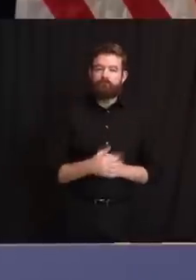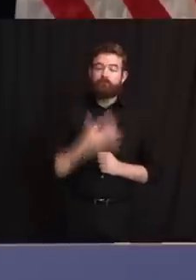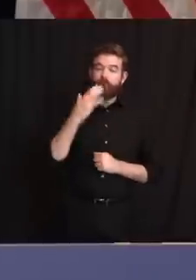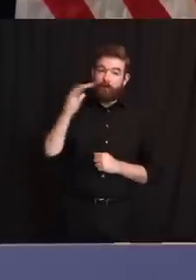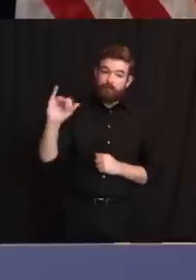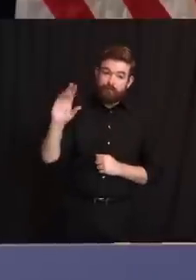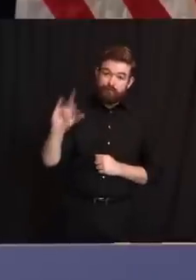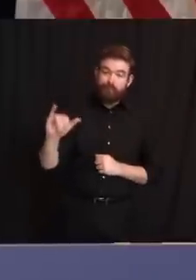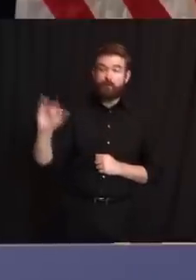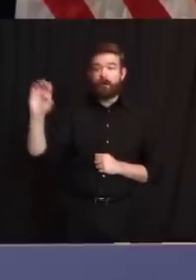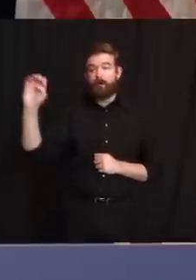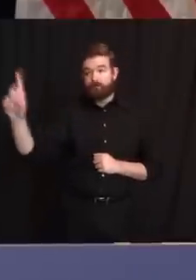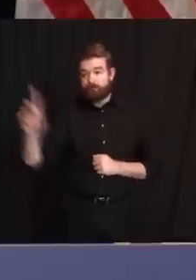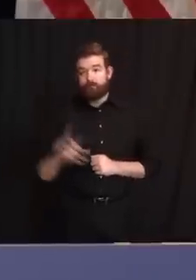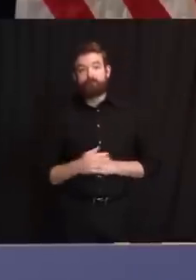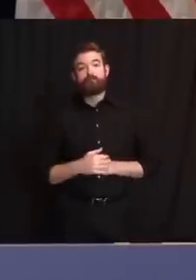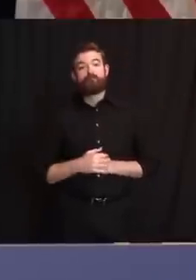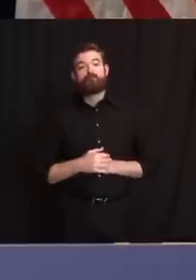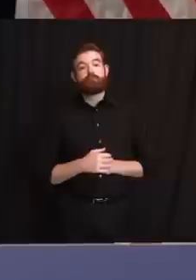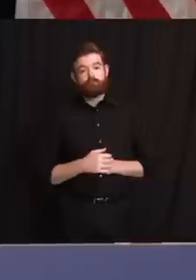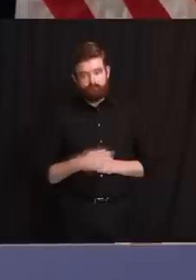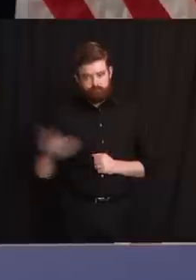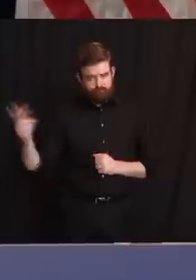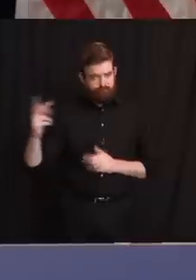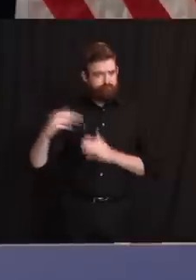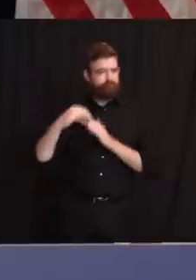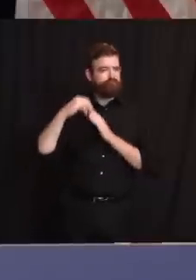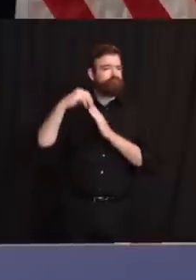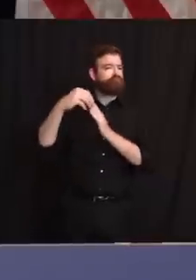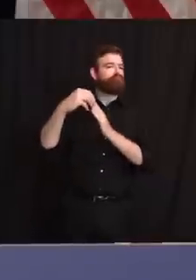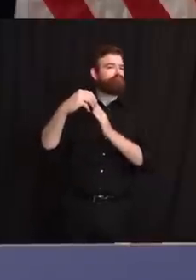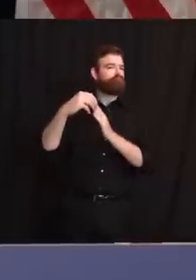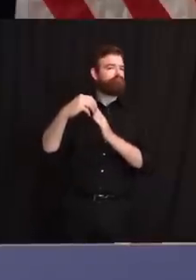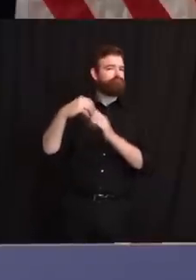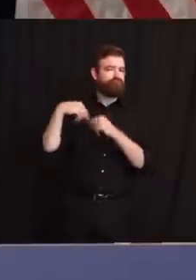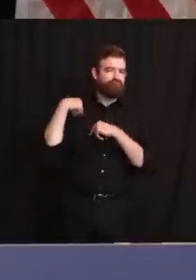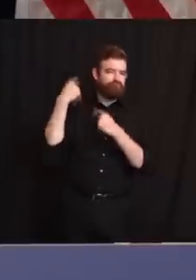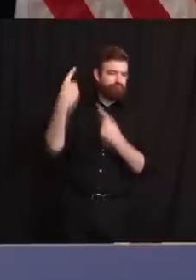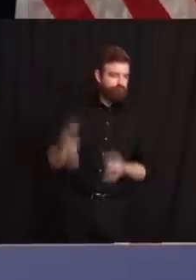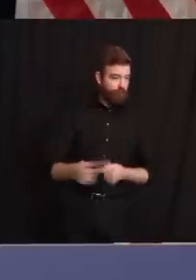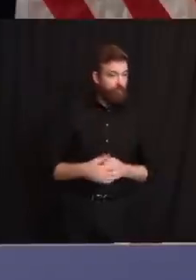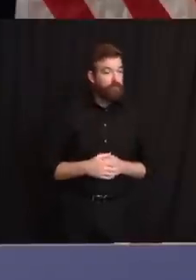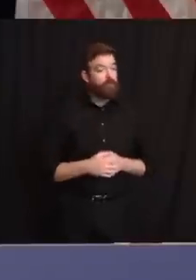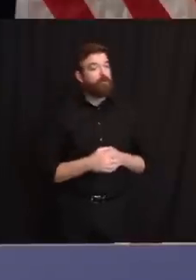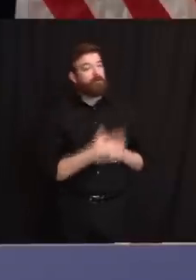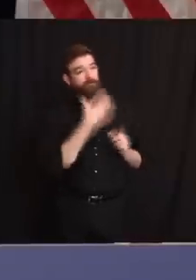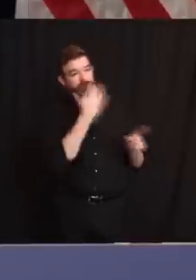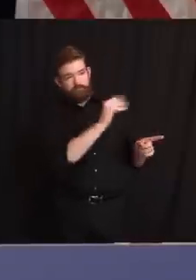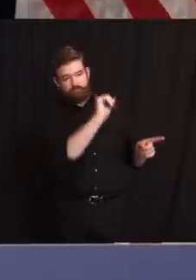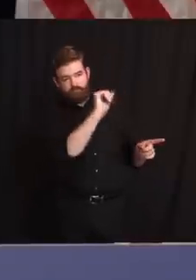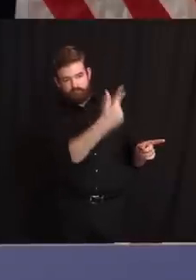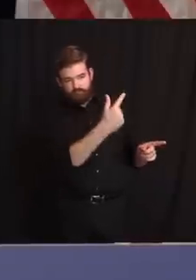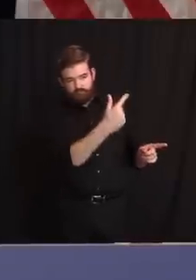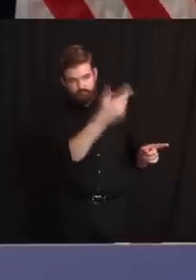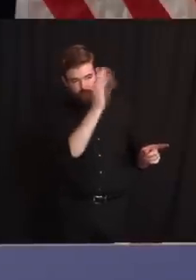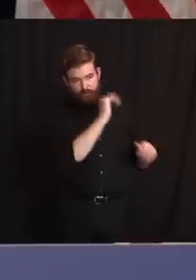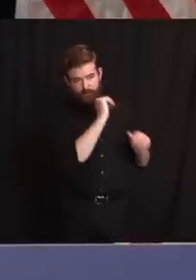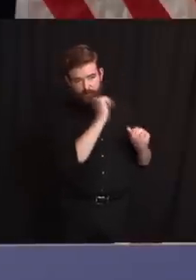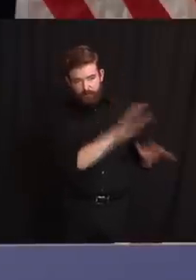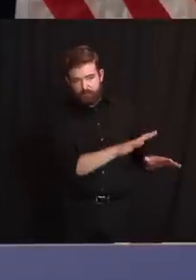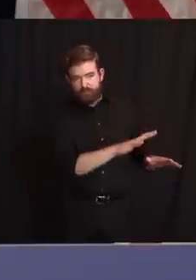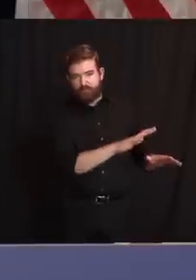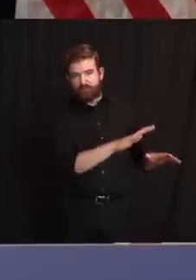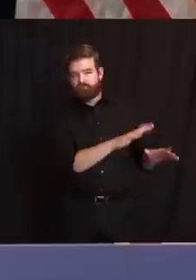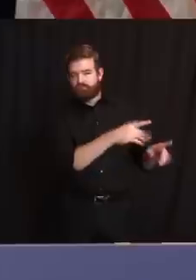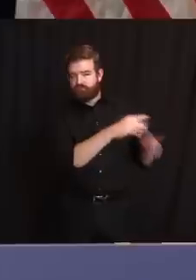as I do every day for your leadership, not just today, but every day. General, God bless you. Great to have you here and your leadership. Pat,